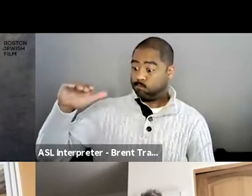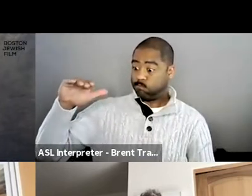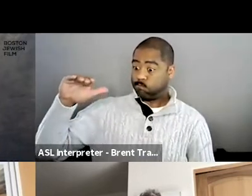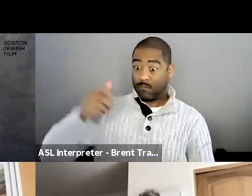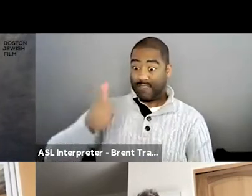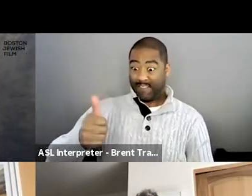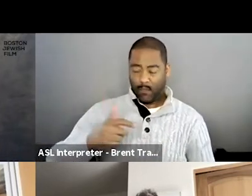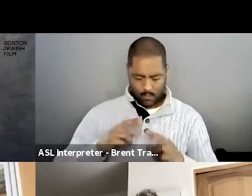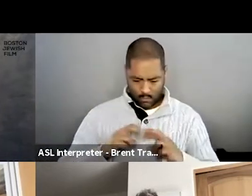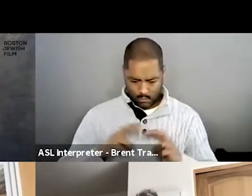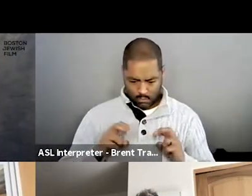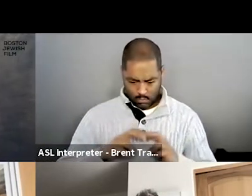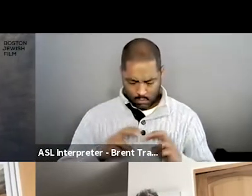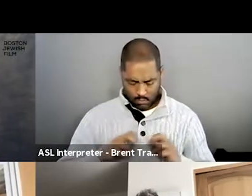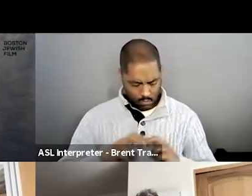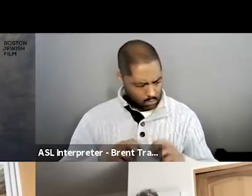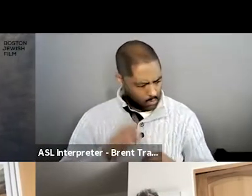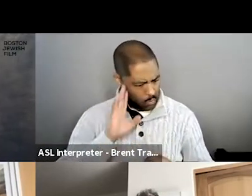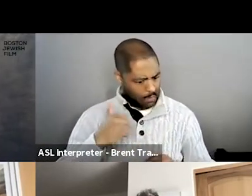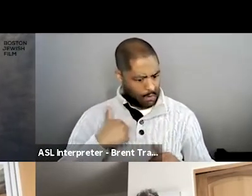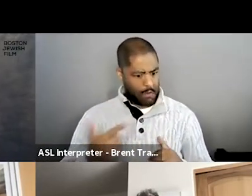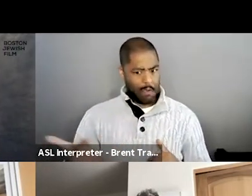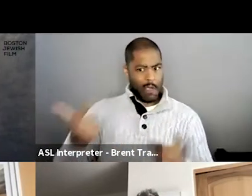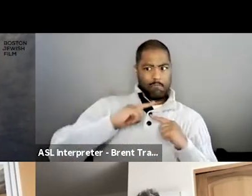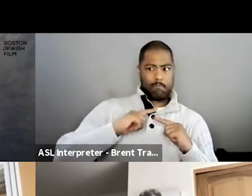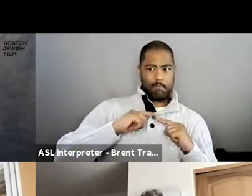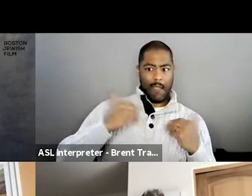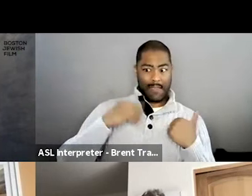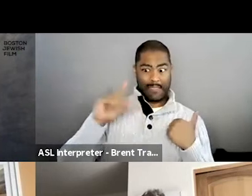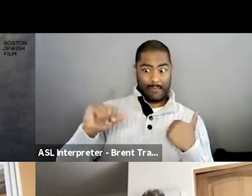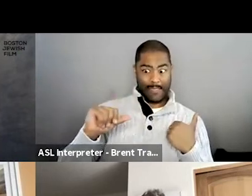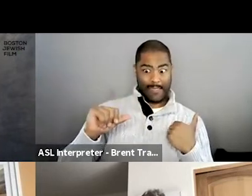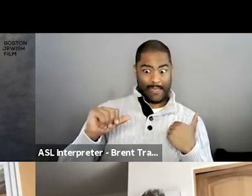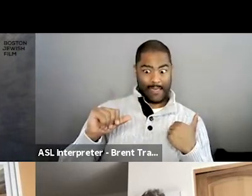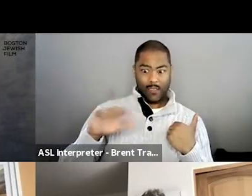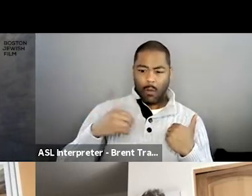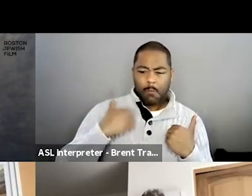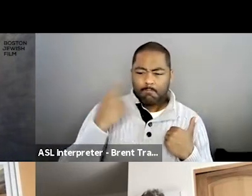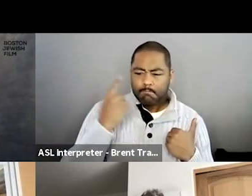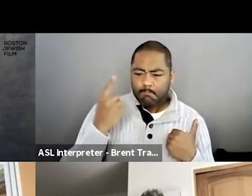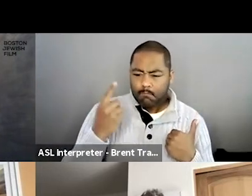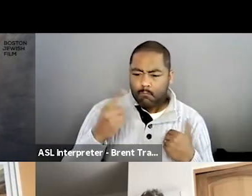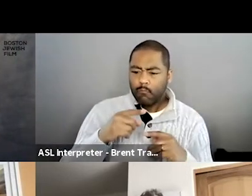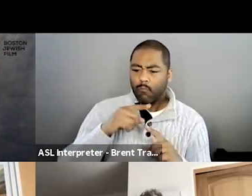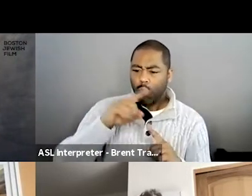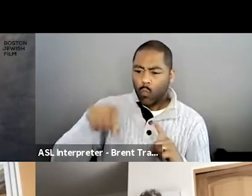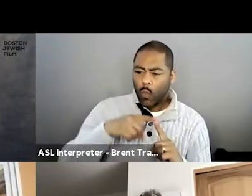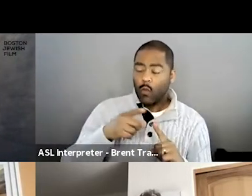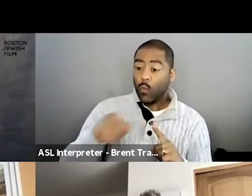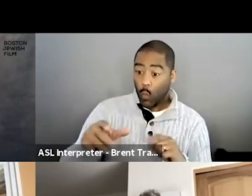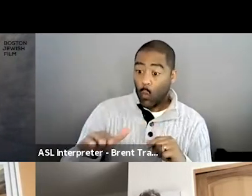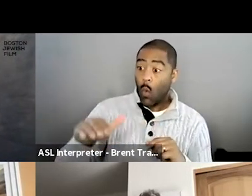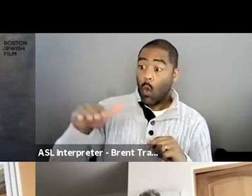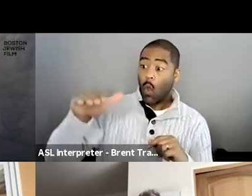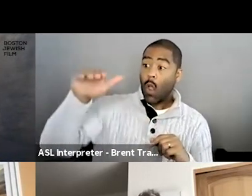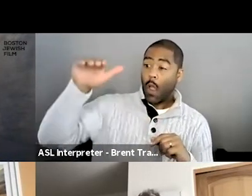what, like, at what point in growing up as a child, did you actually realize that the parents that were raising you